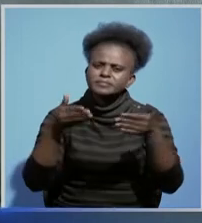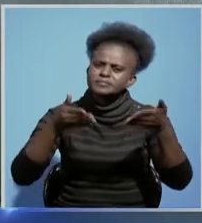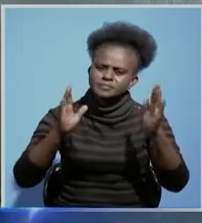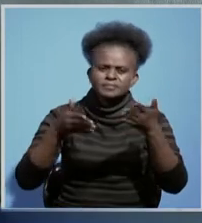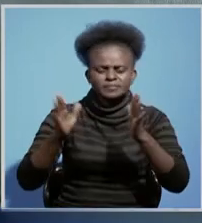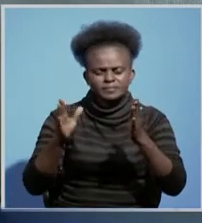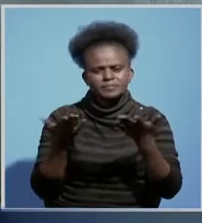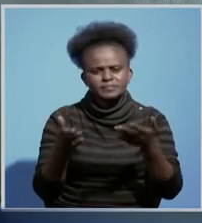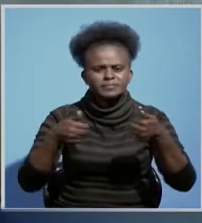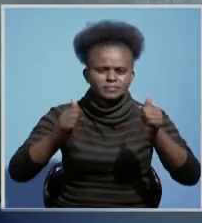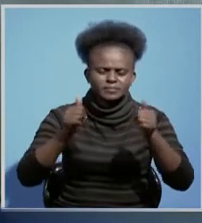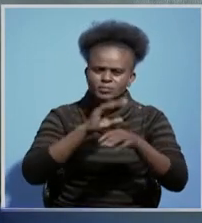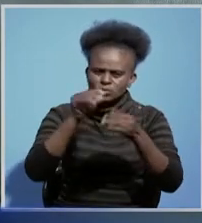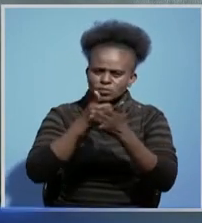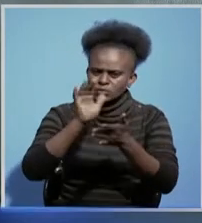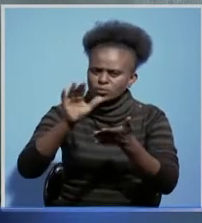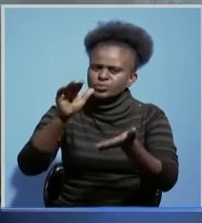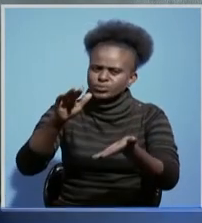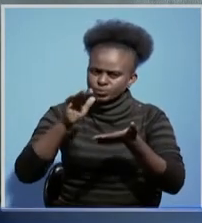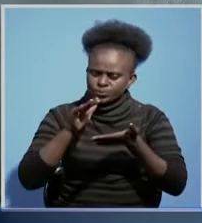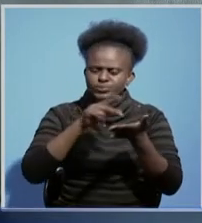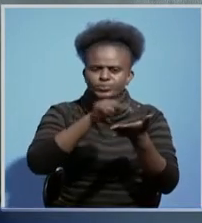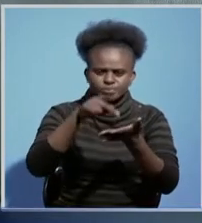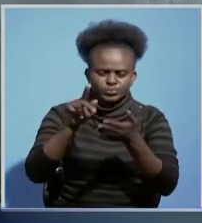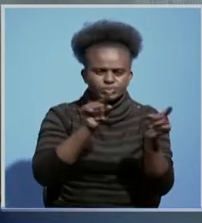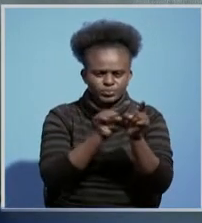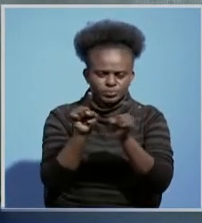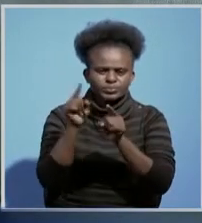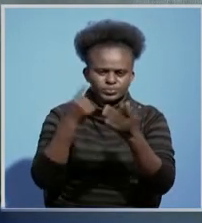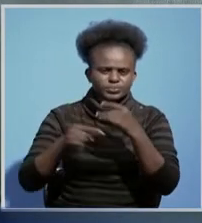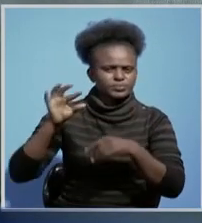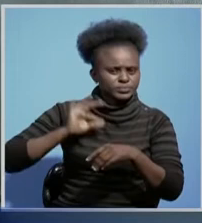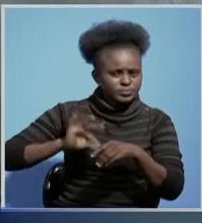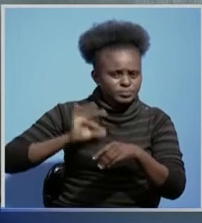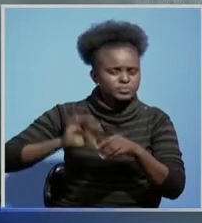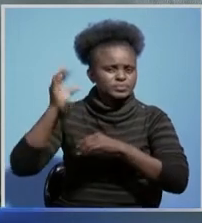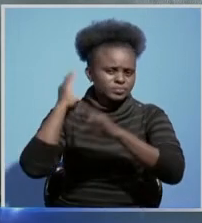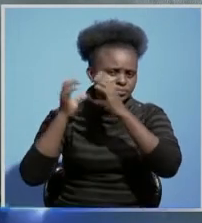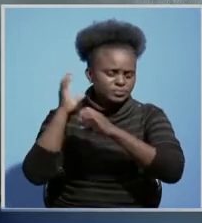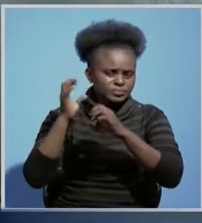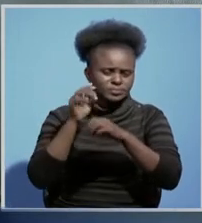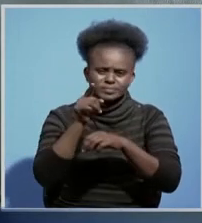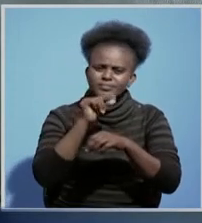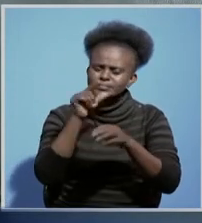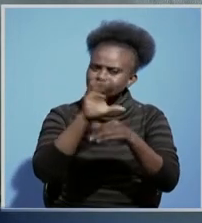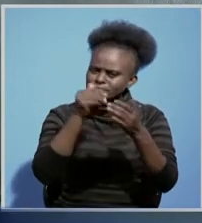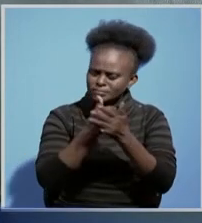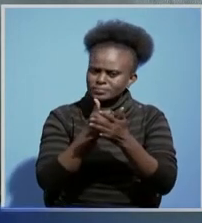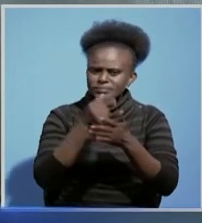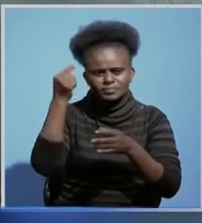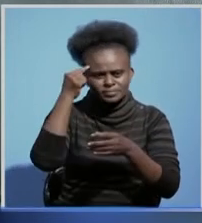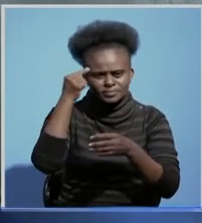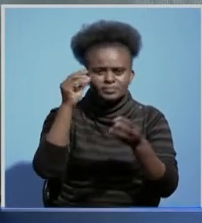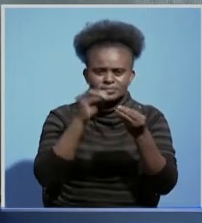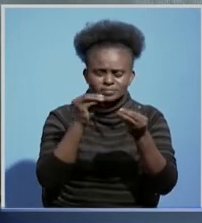gratuities and also the salariate arrears. That's not all the government has further